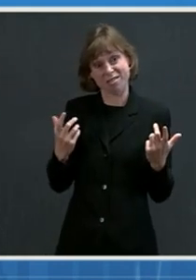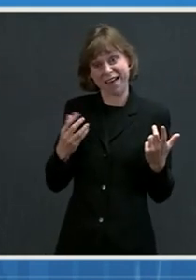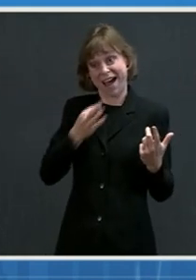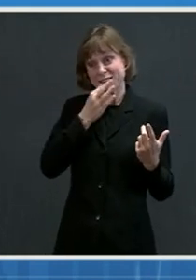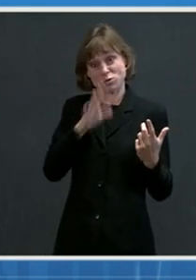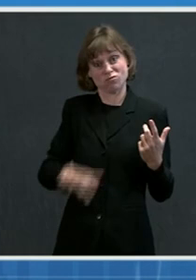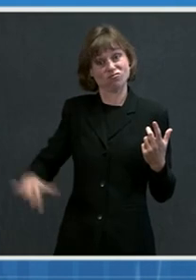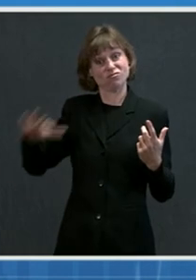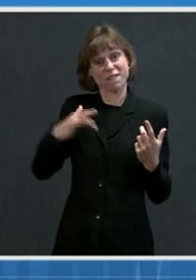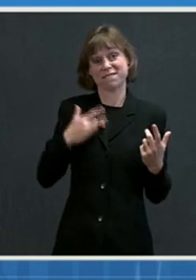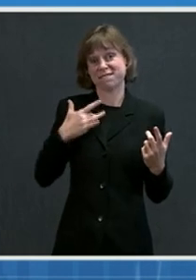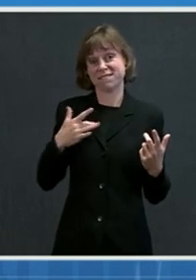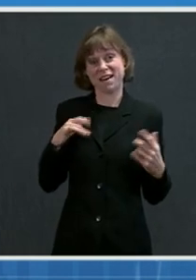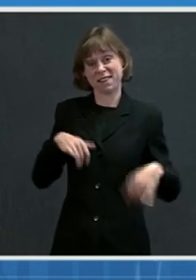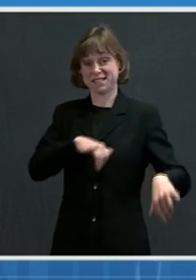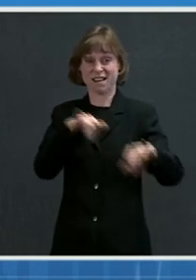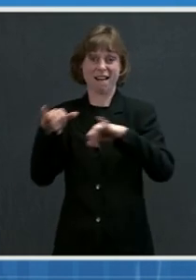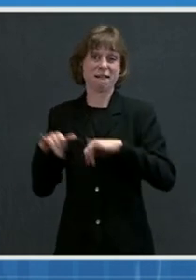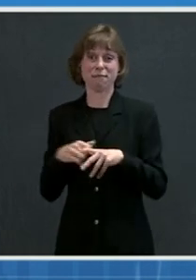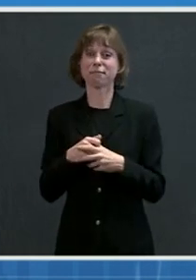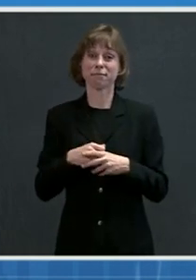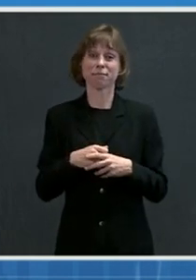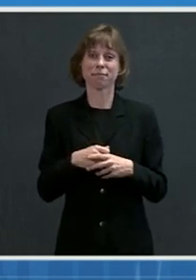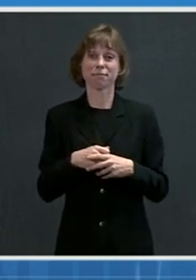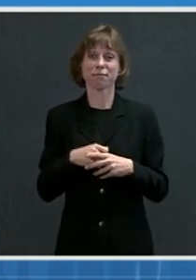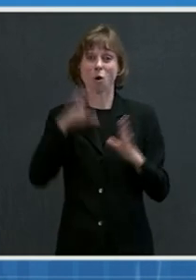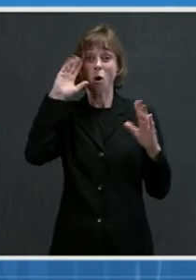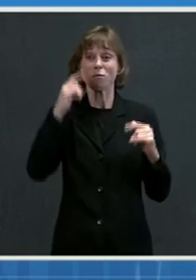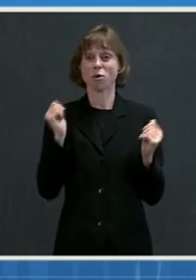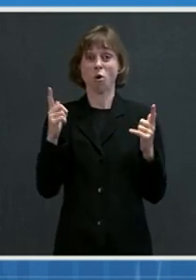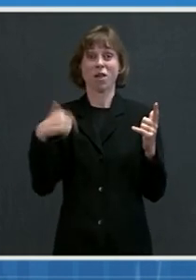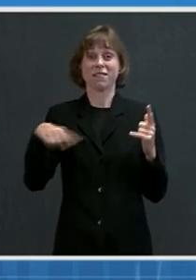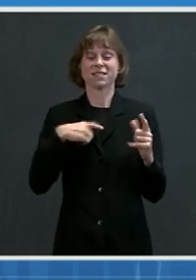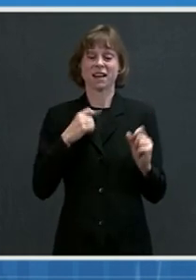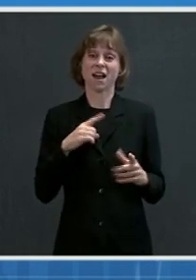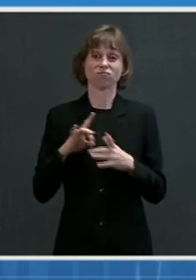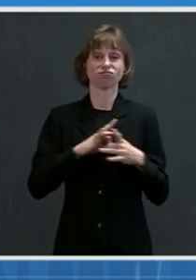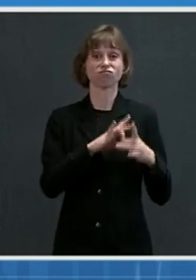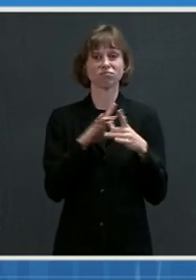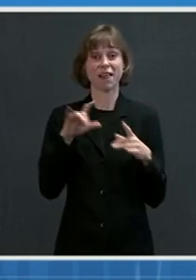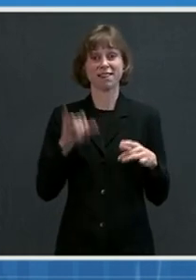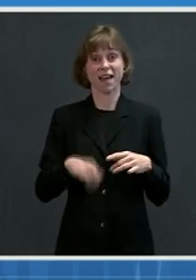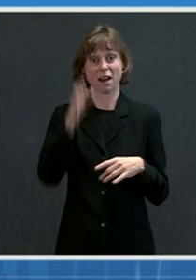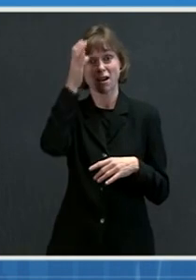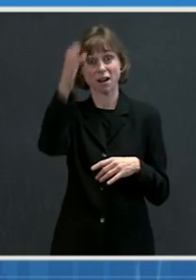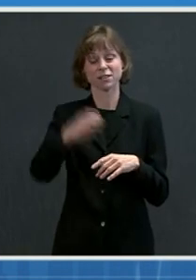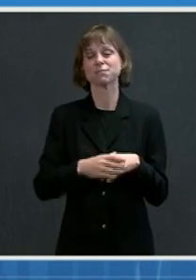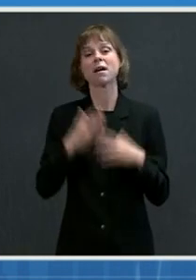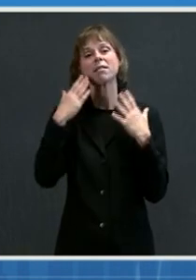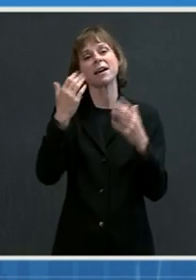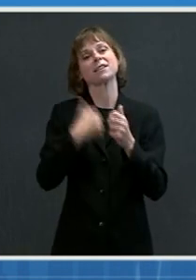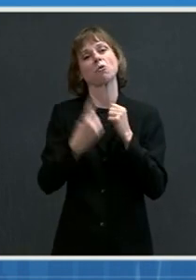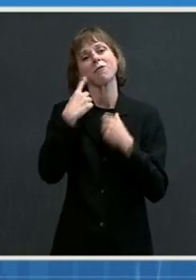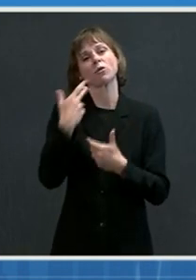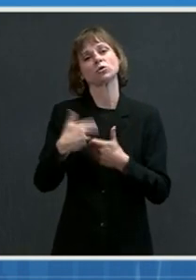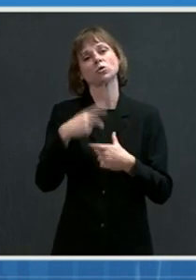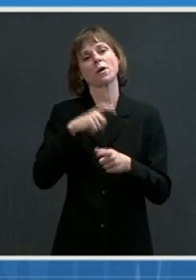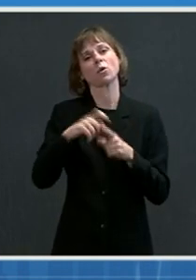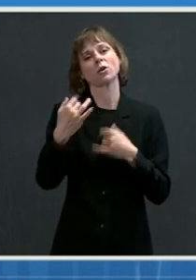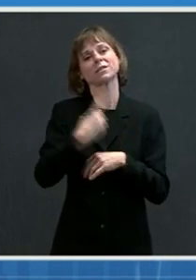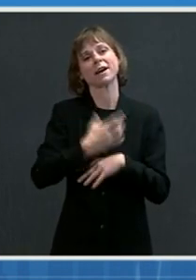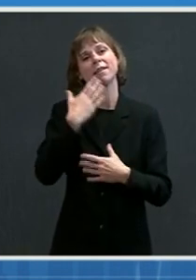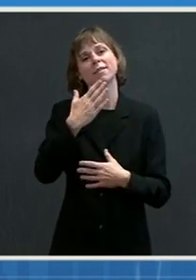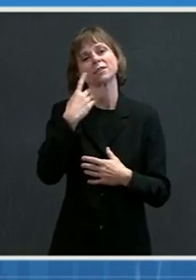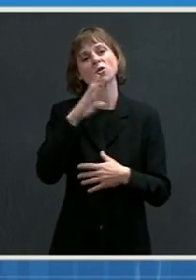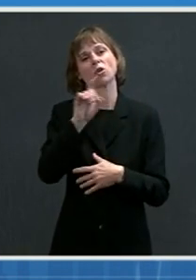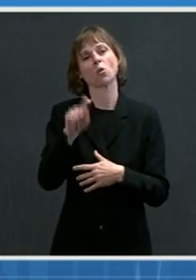will continue to rally together in this front. I want to thank everybody for joining the call today and appreciate all of the questions and the good